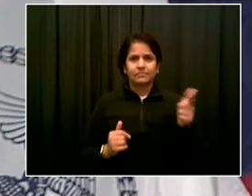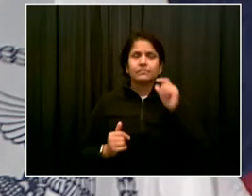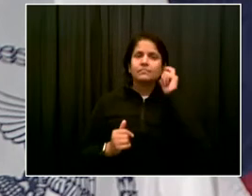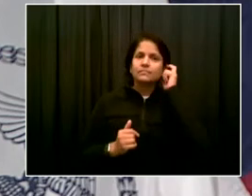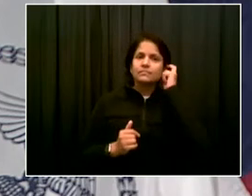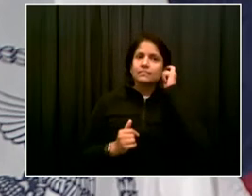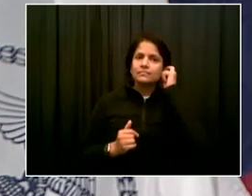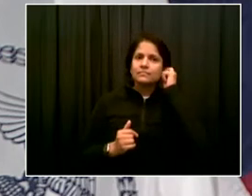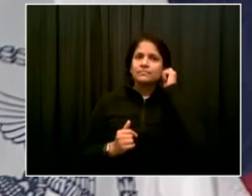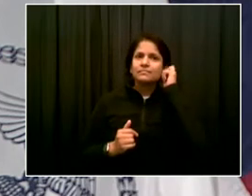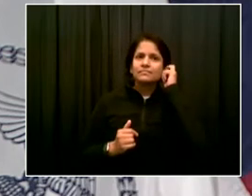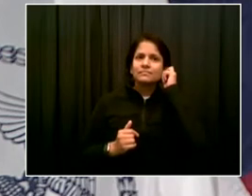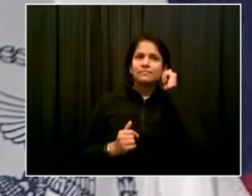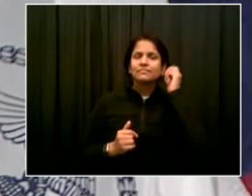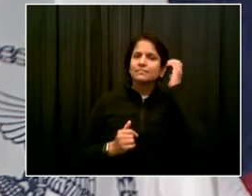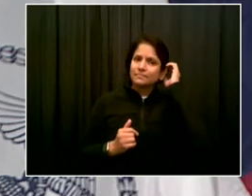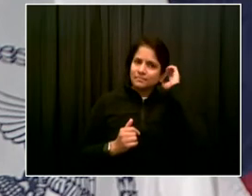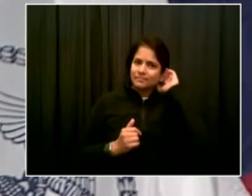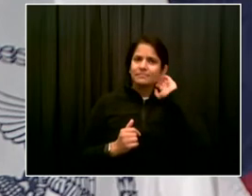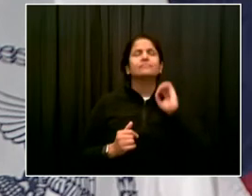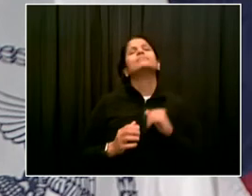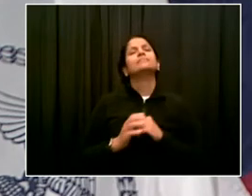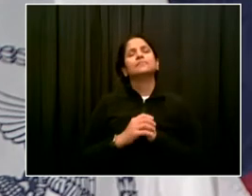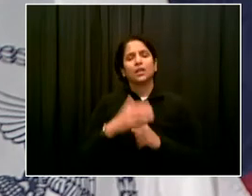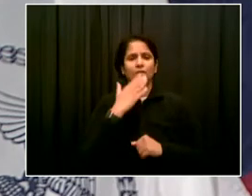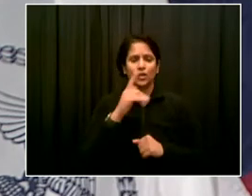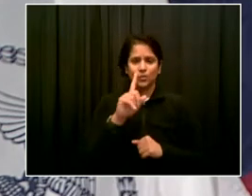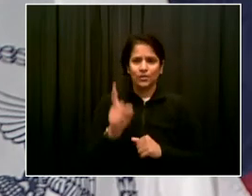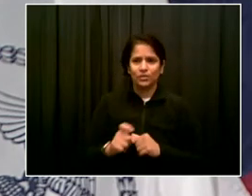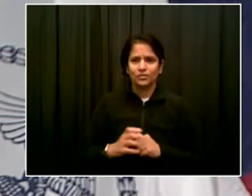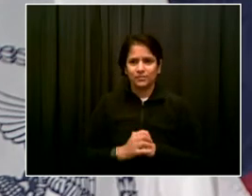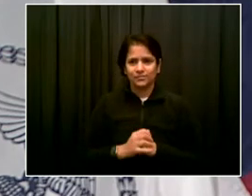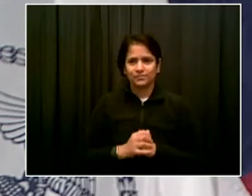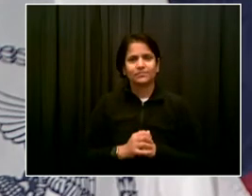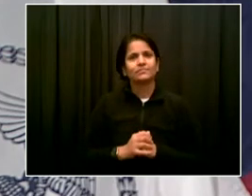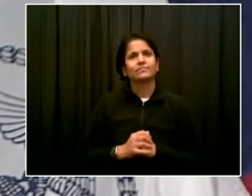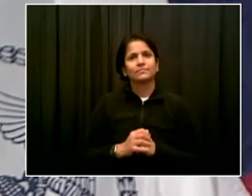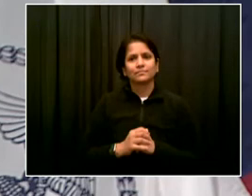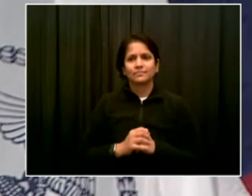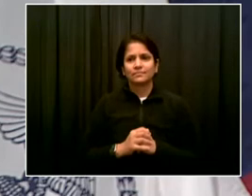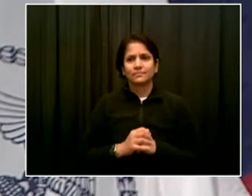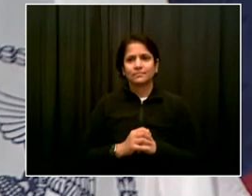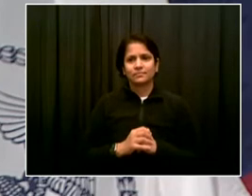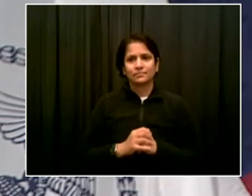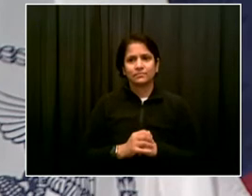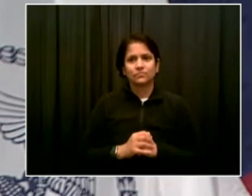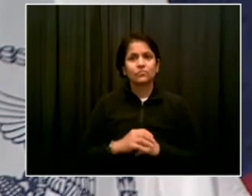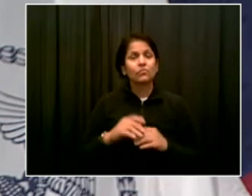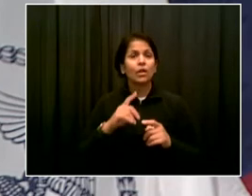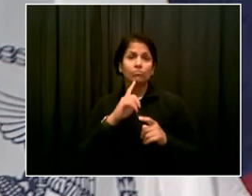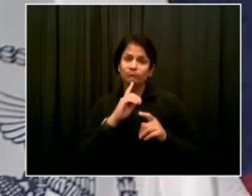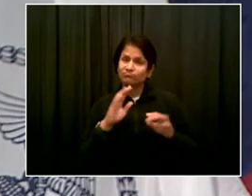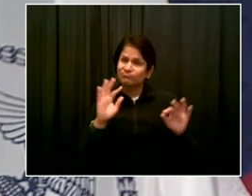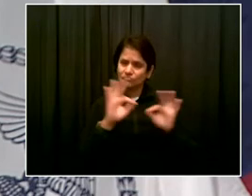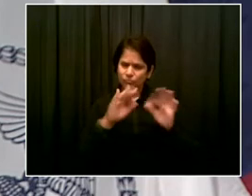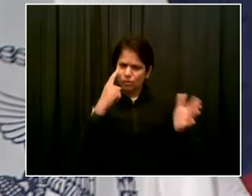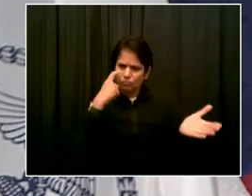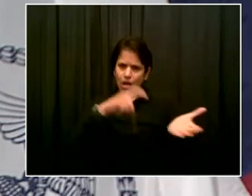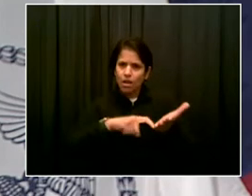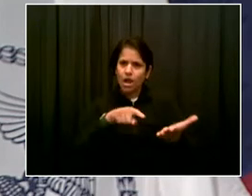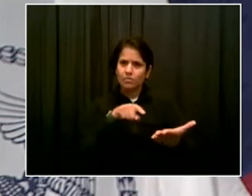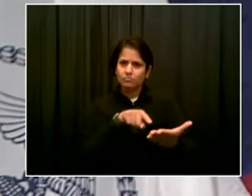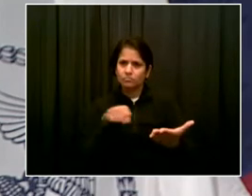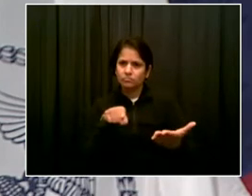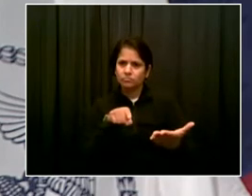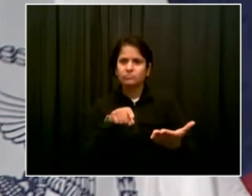question that you asked and Andrew asked, but I would really point out, you know, again, in a city where we have 3.8